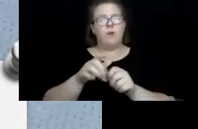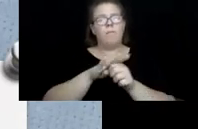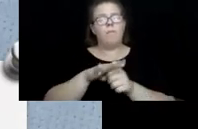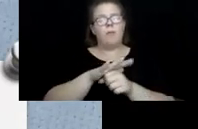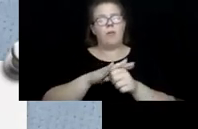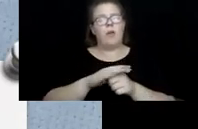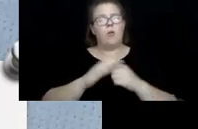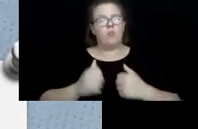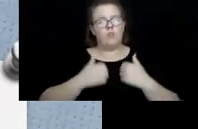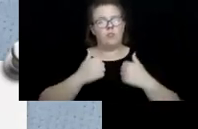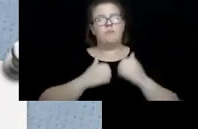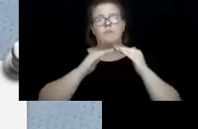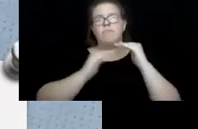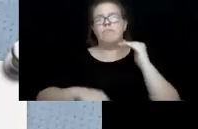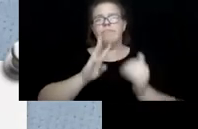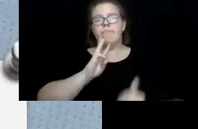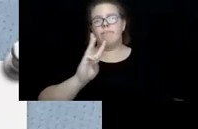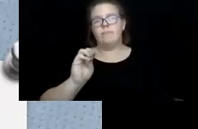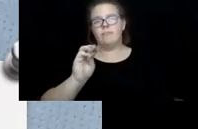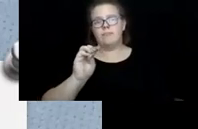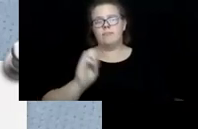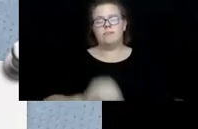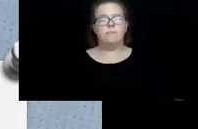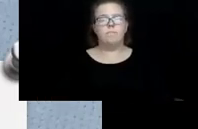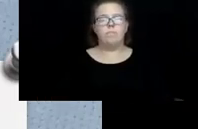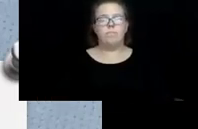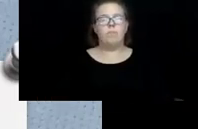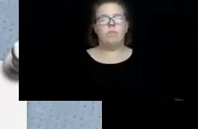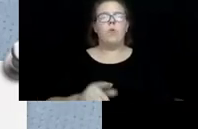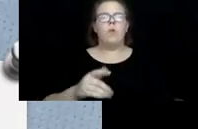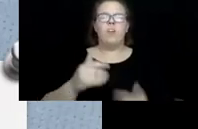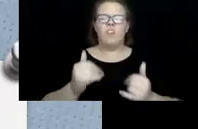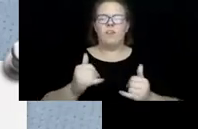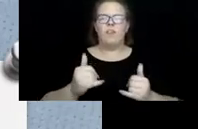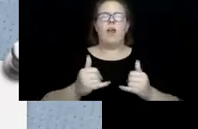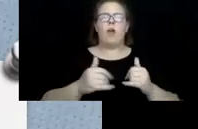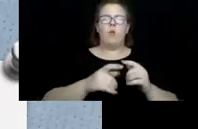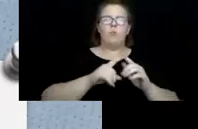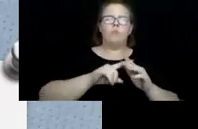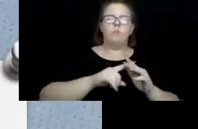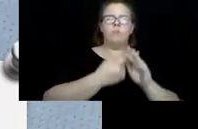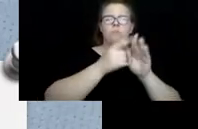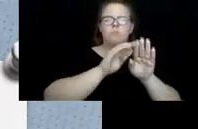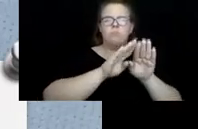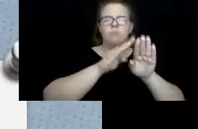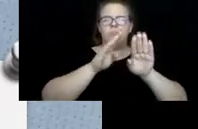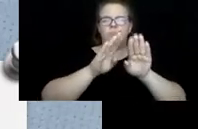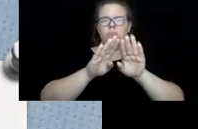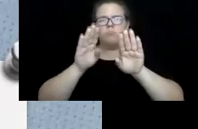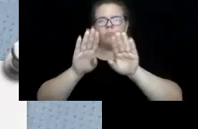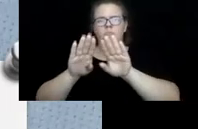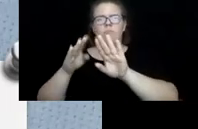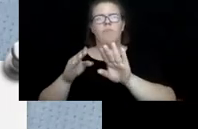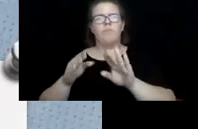the age of 60. As we enter the different phases of community transition, the Office for Aging will be